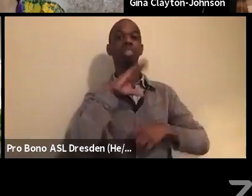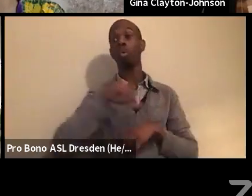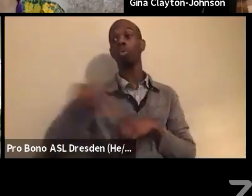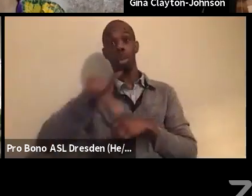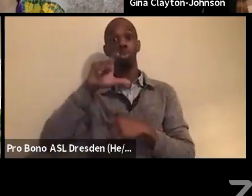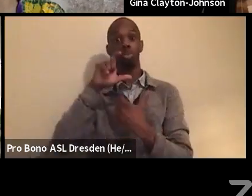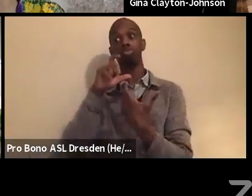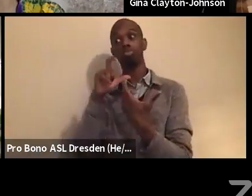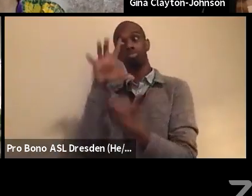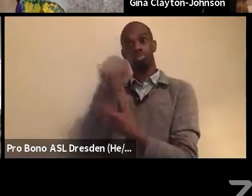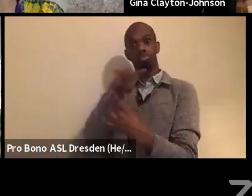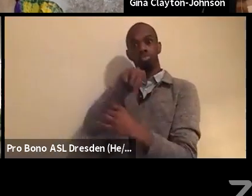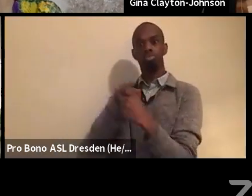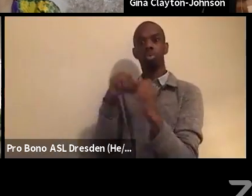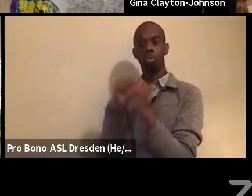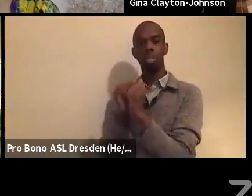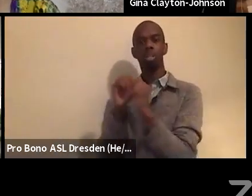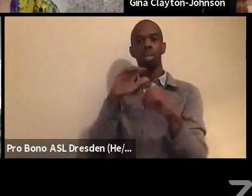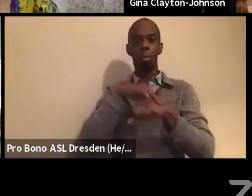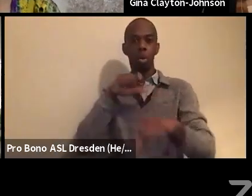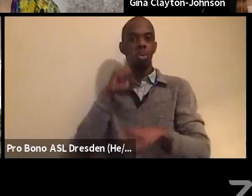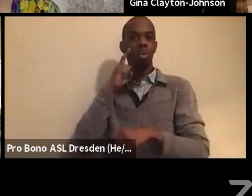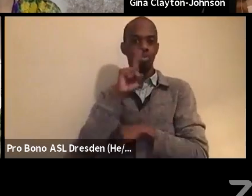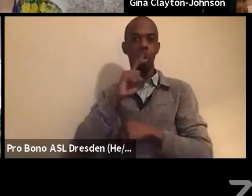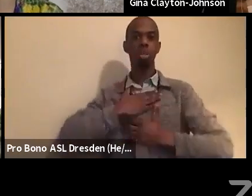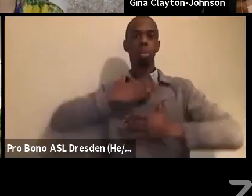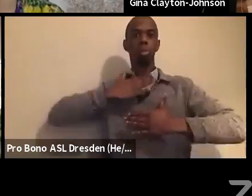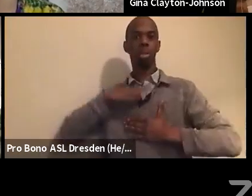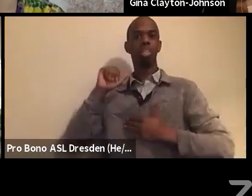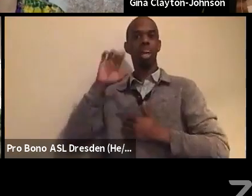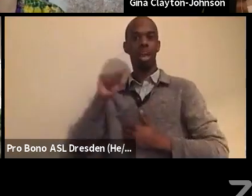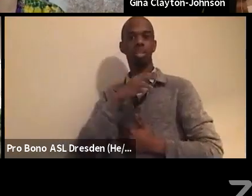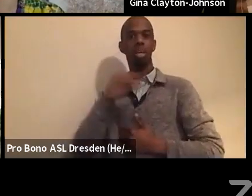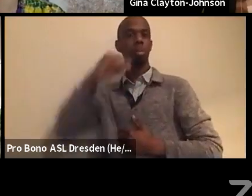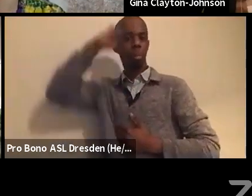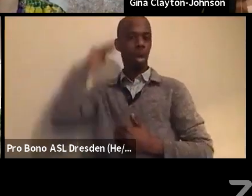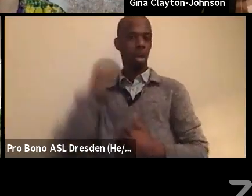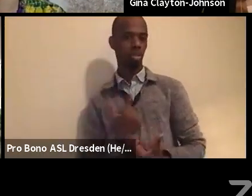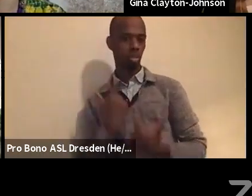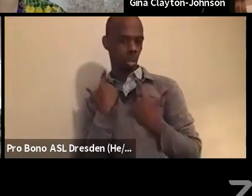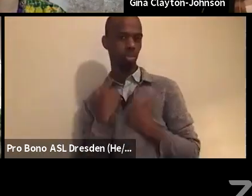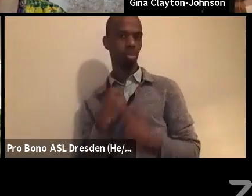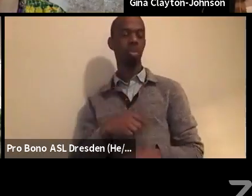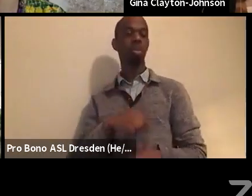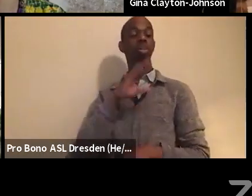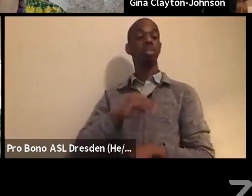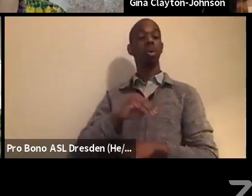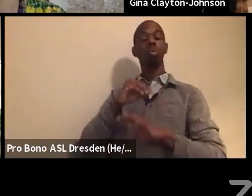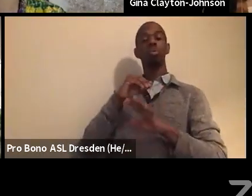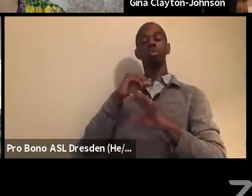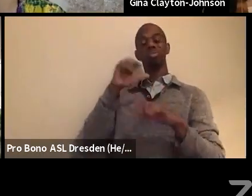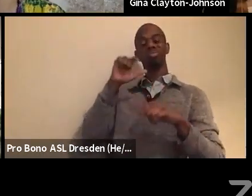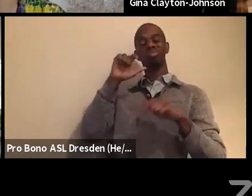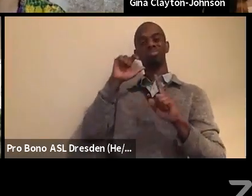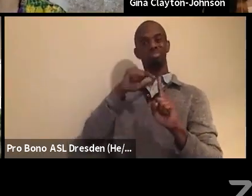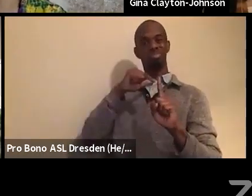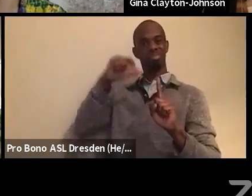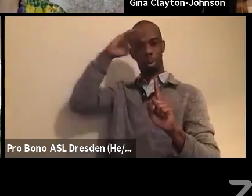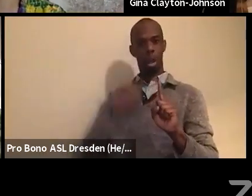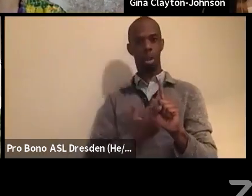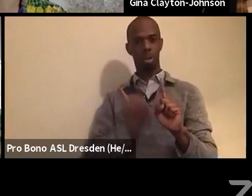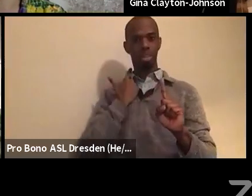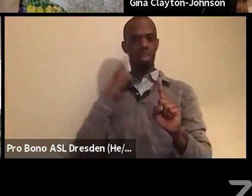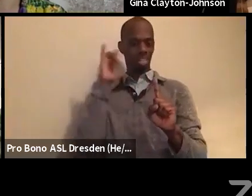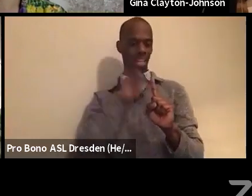And so much of the Breathe Act is a visioning, a visioning of something